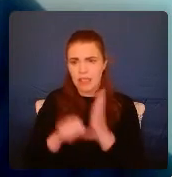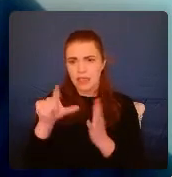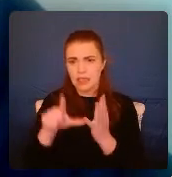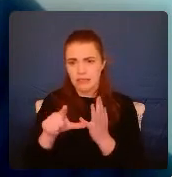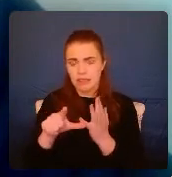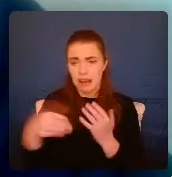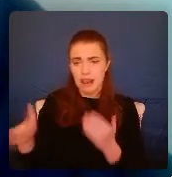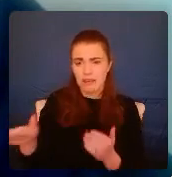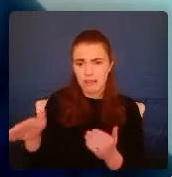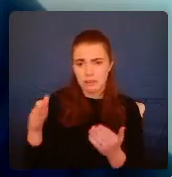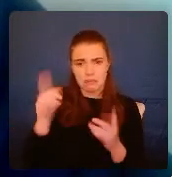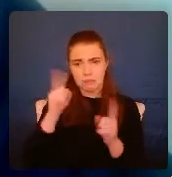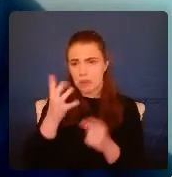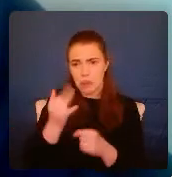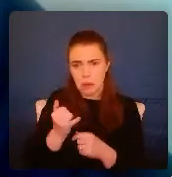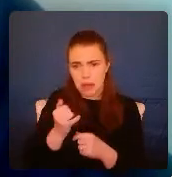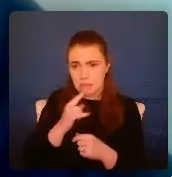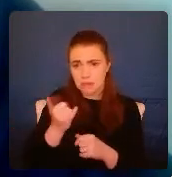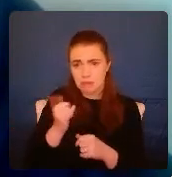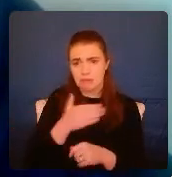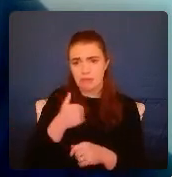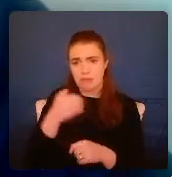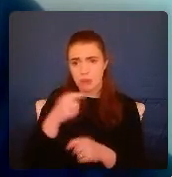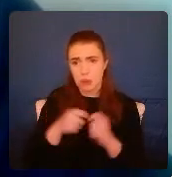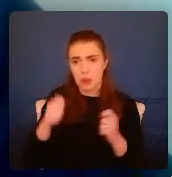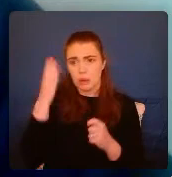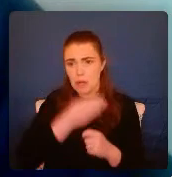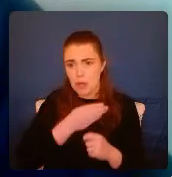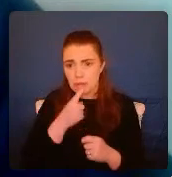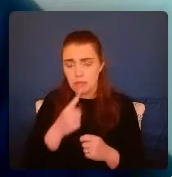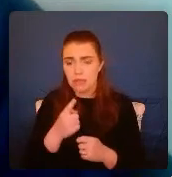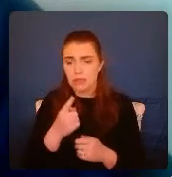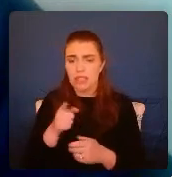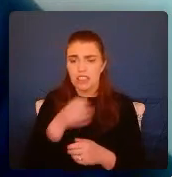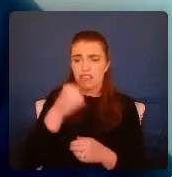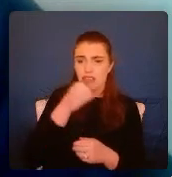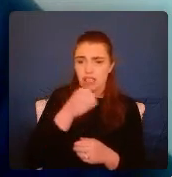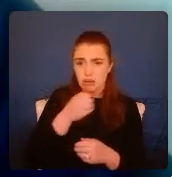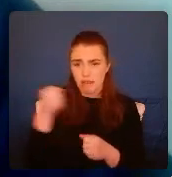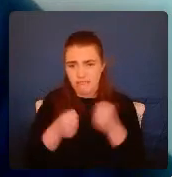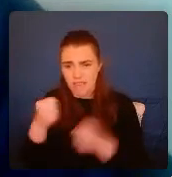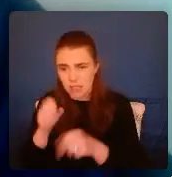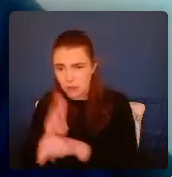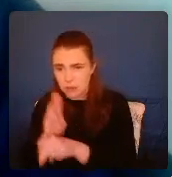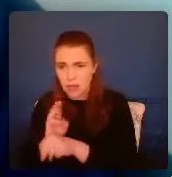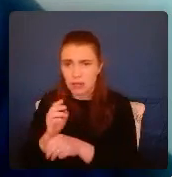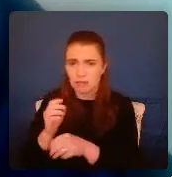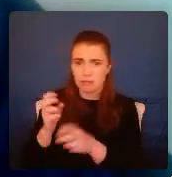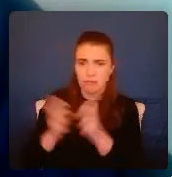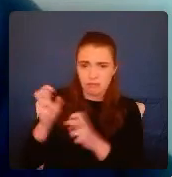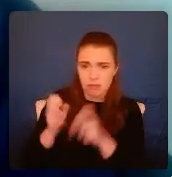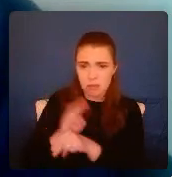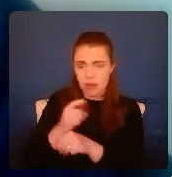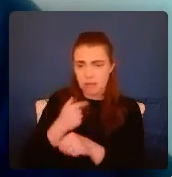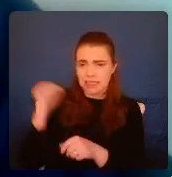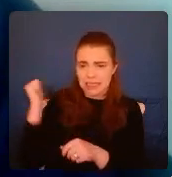I don't know why. It was because we were too bold. When he drank, he'd fight with mum and they'd scream and curse at each other and he'd hit her and say he was going to kill